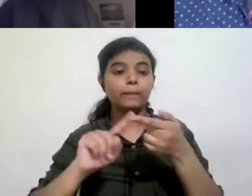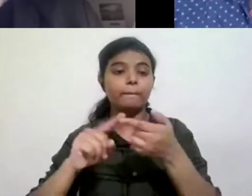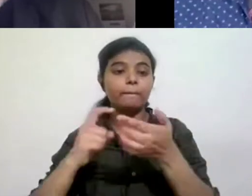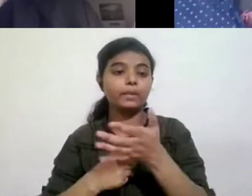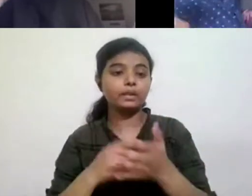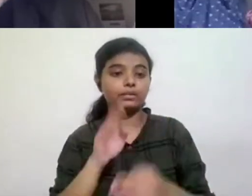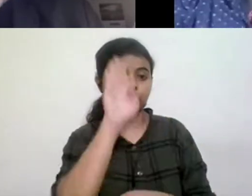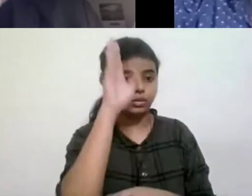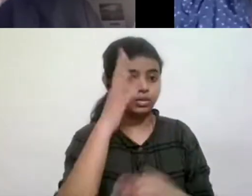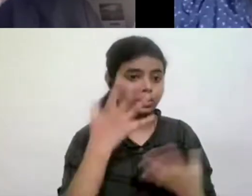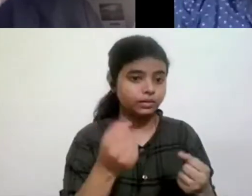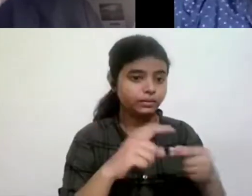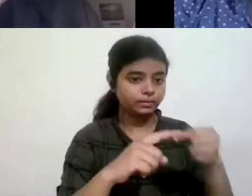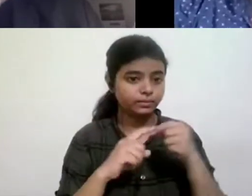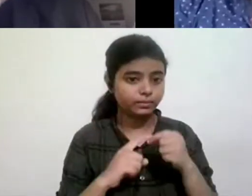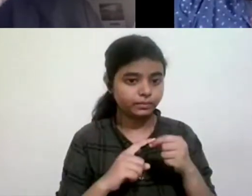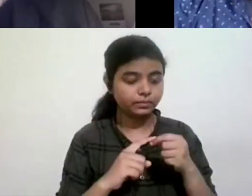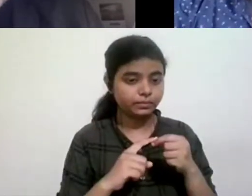Samir, please.